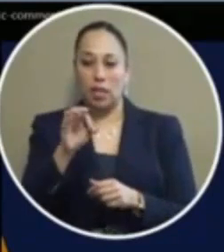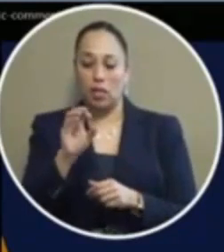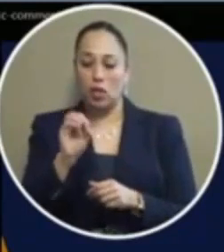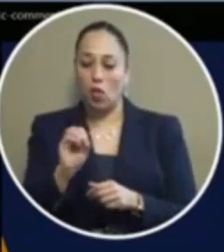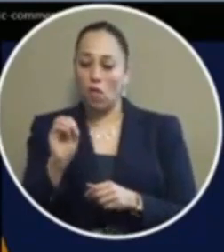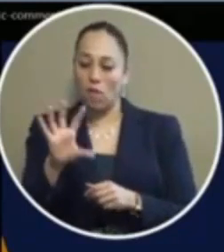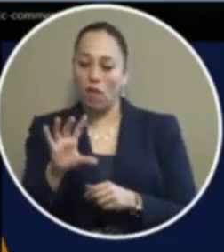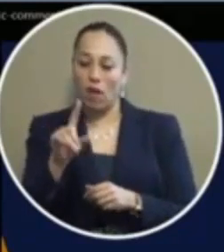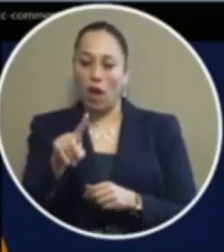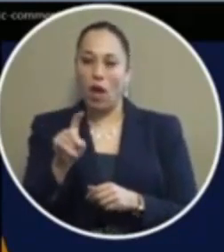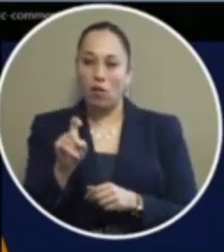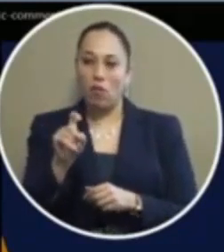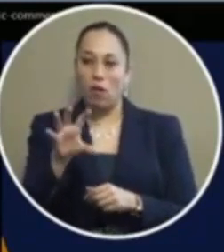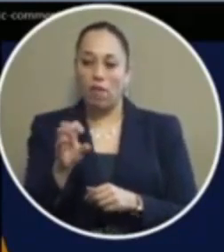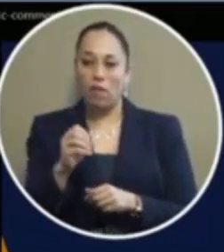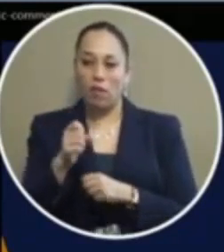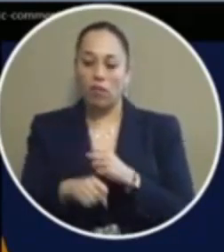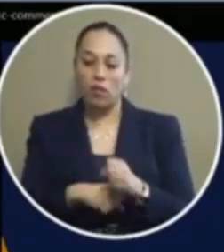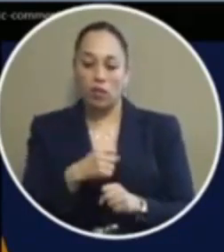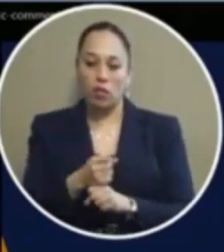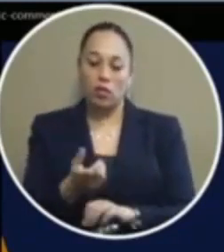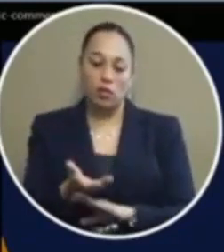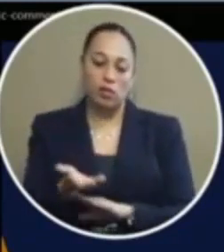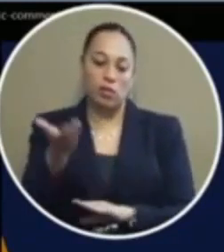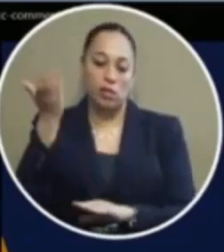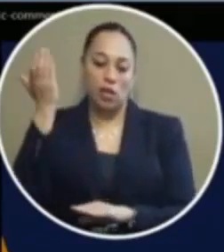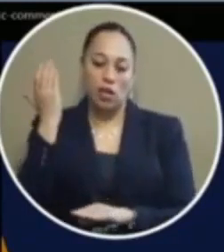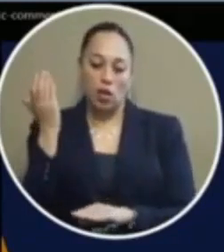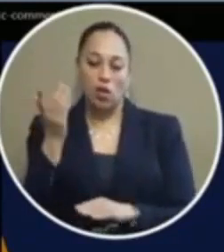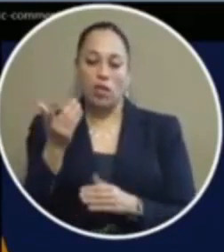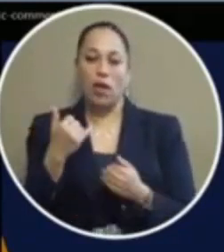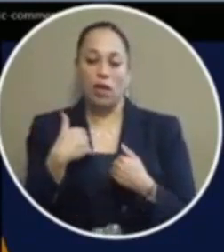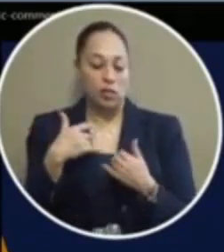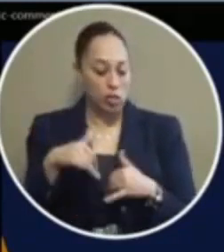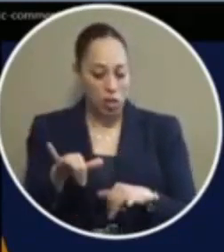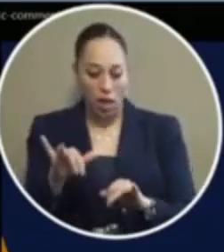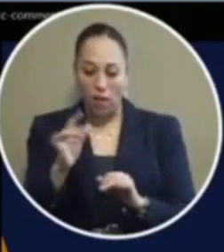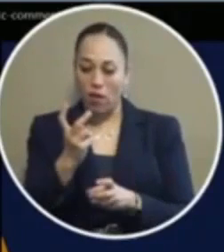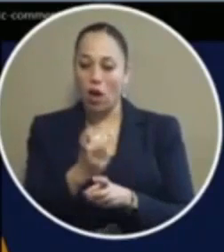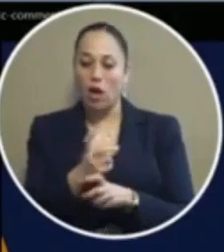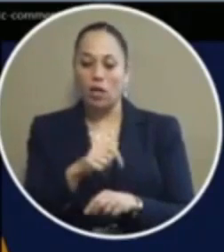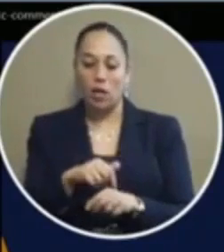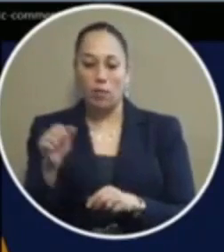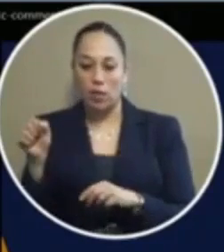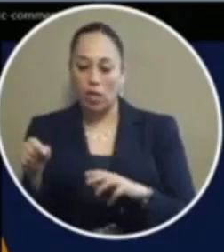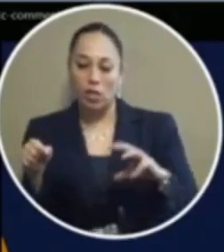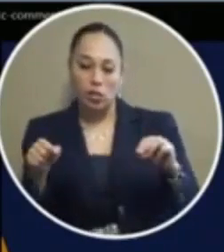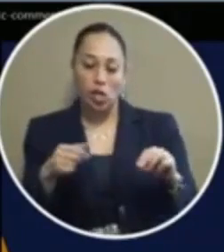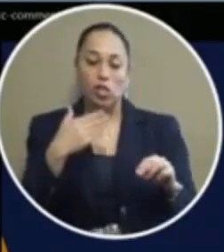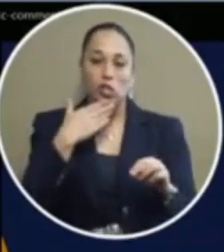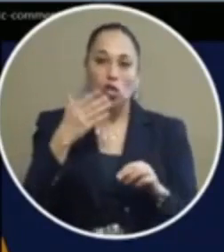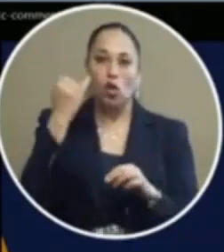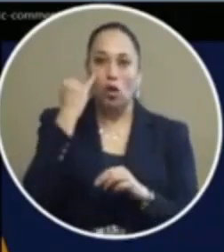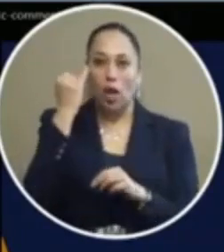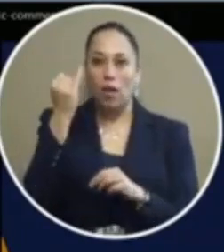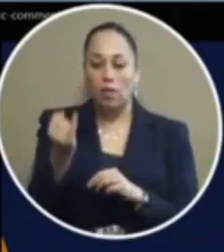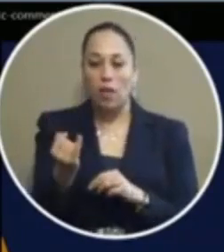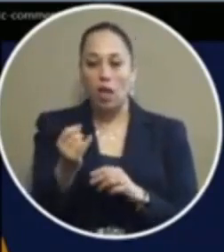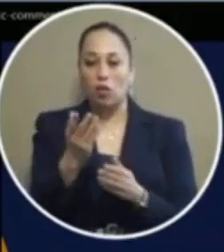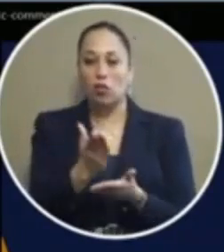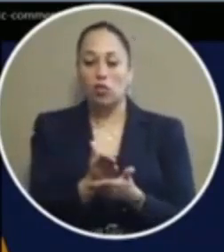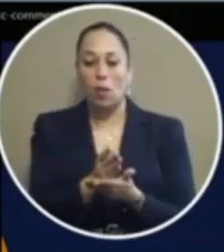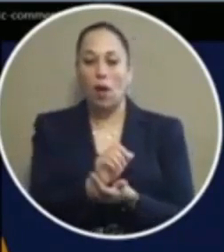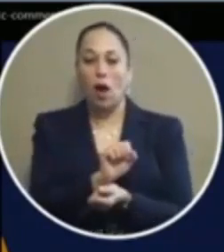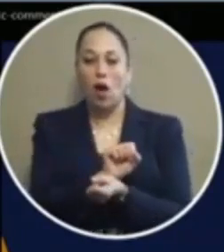115 years ago council is still having a hard time deciding whether or not it is a good idea to stop arresting